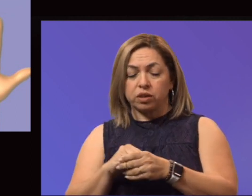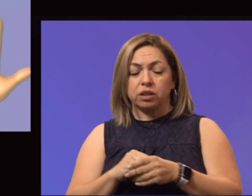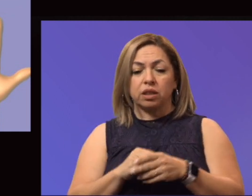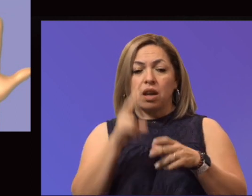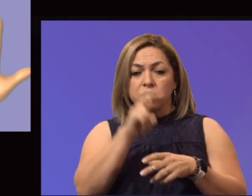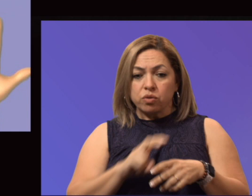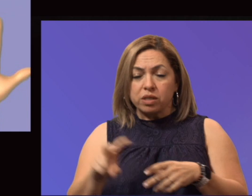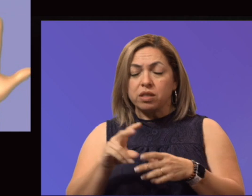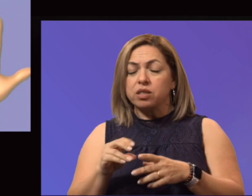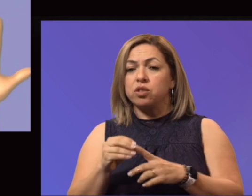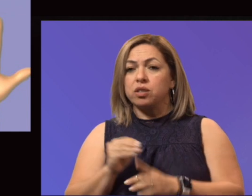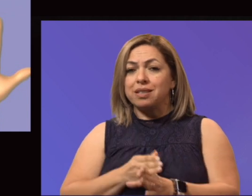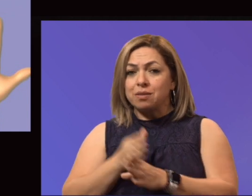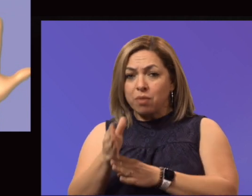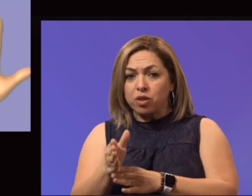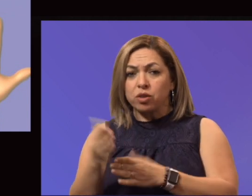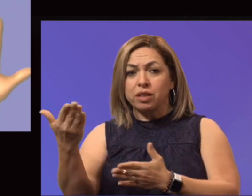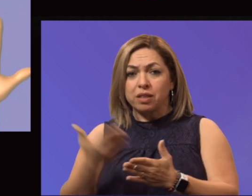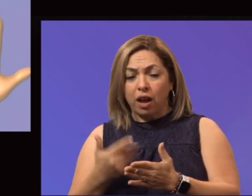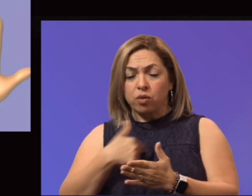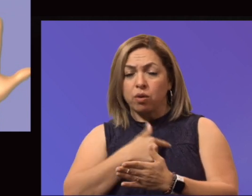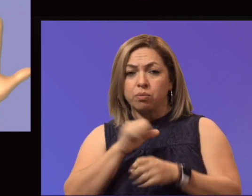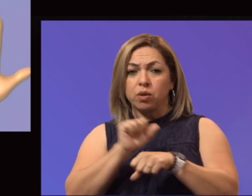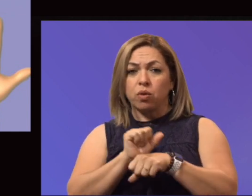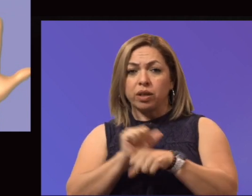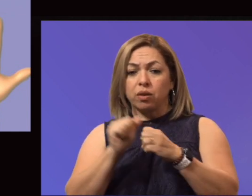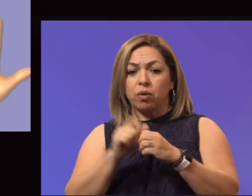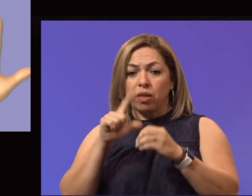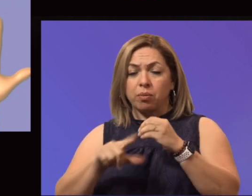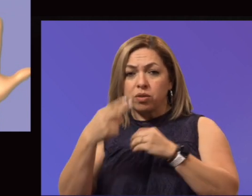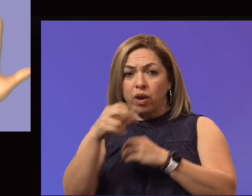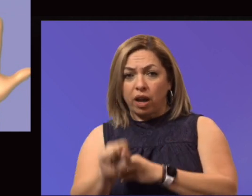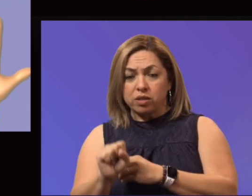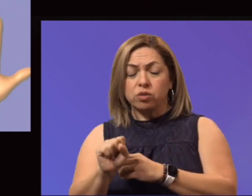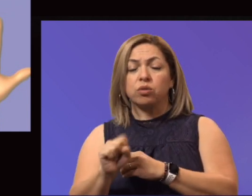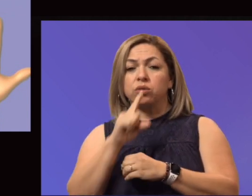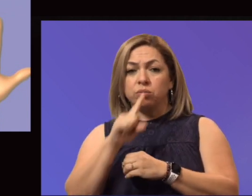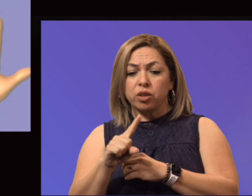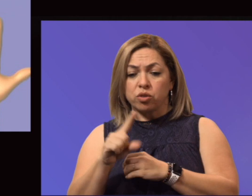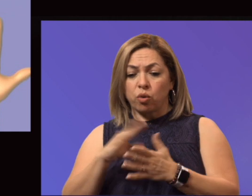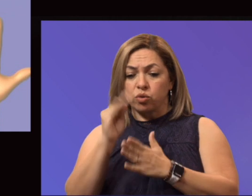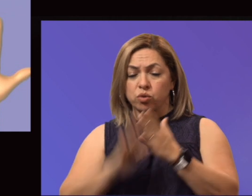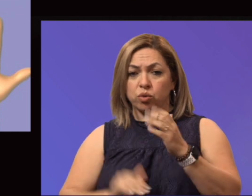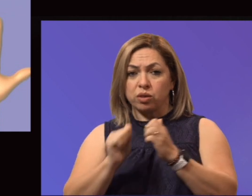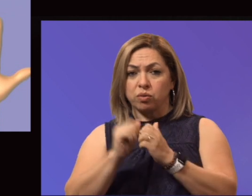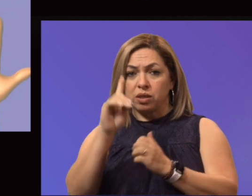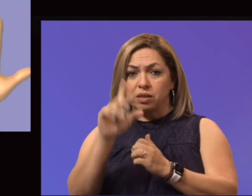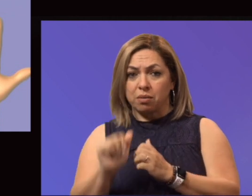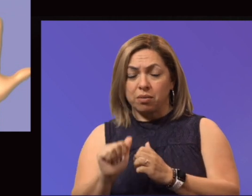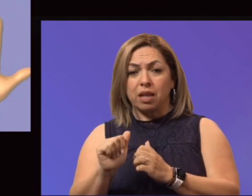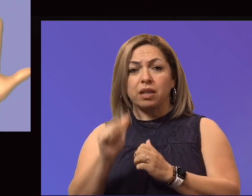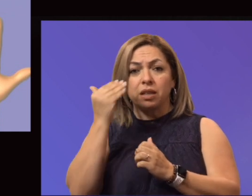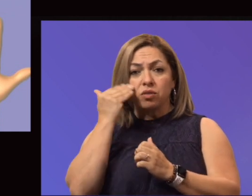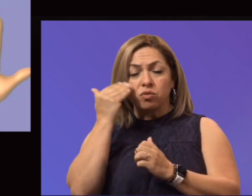was hired and will be working with the El Paso High School to ensure that students with disabilities are informed about what the college has